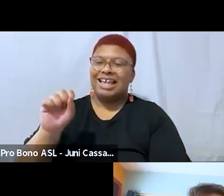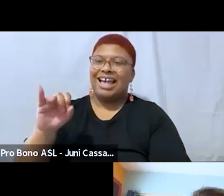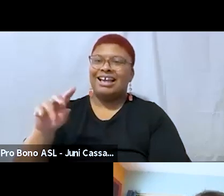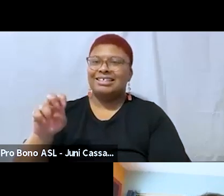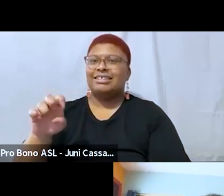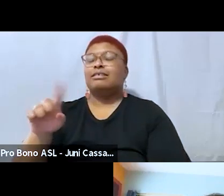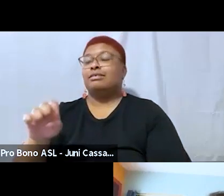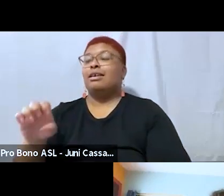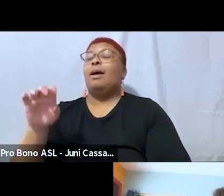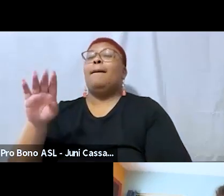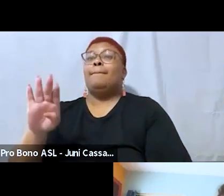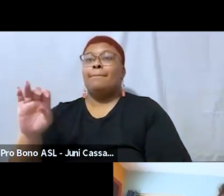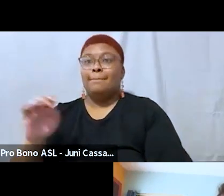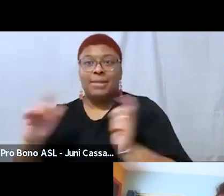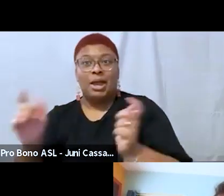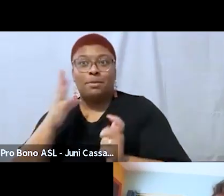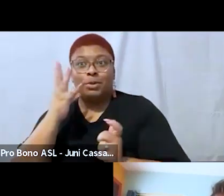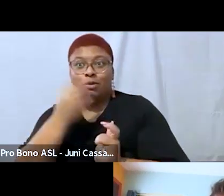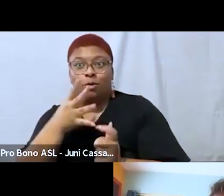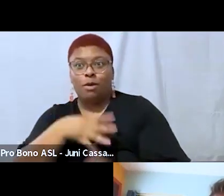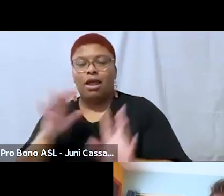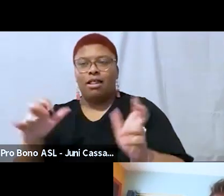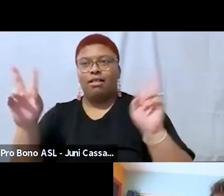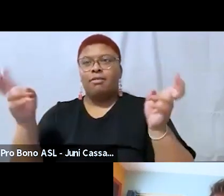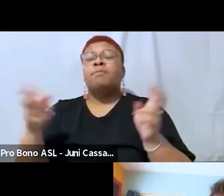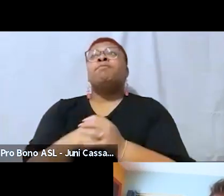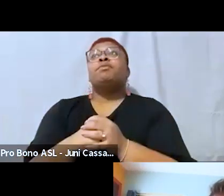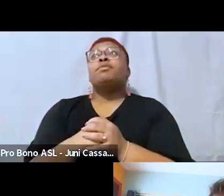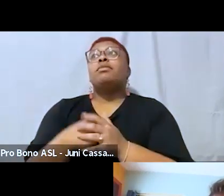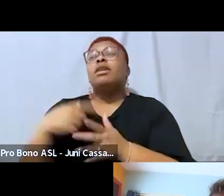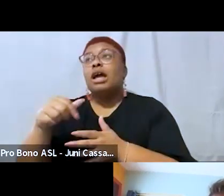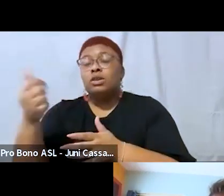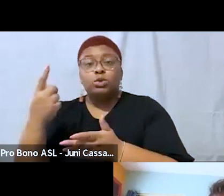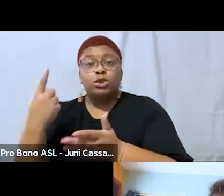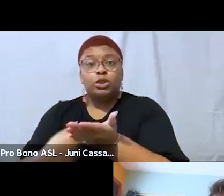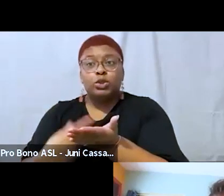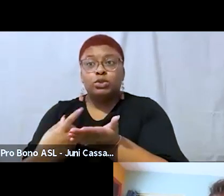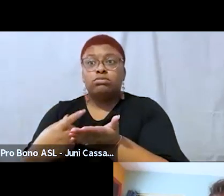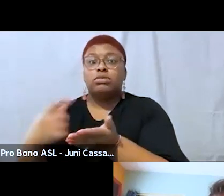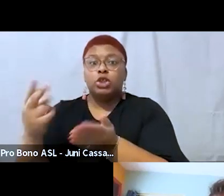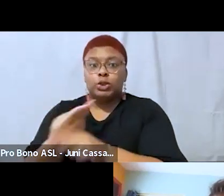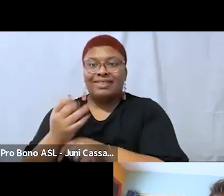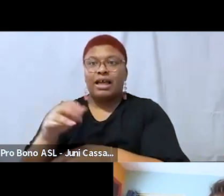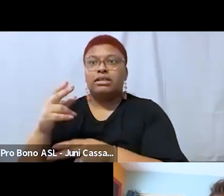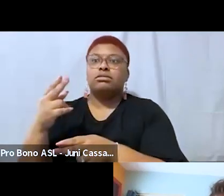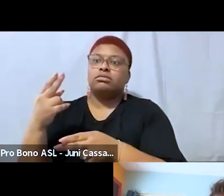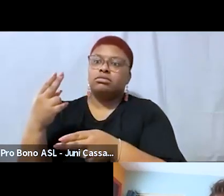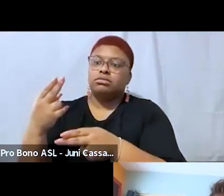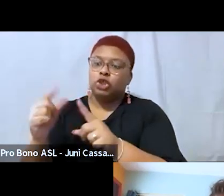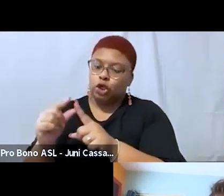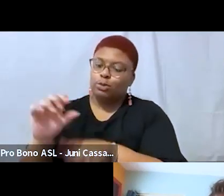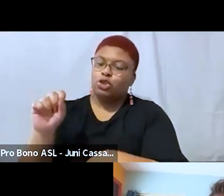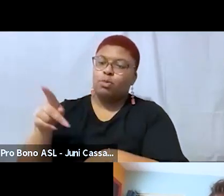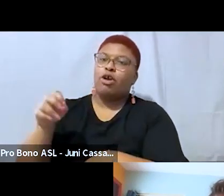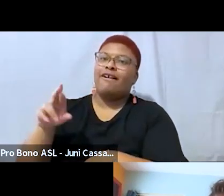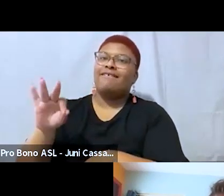coming into um our dialogue and then there is also um a question about the term death fat so i want to make sure that we get